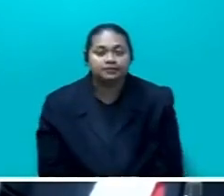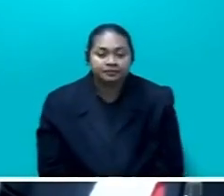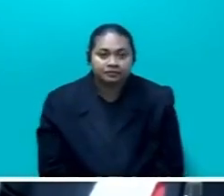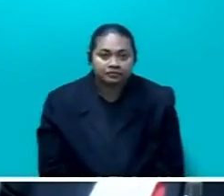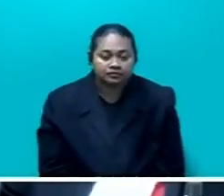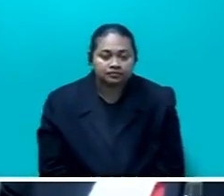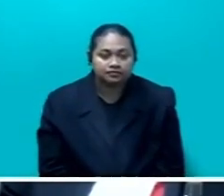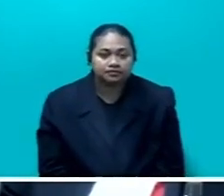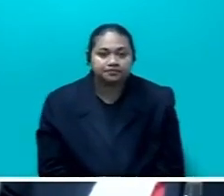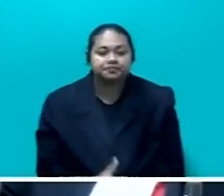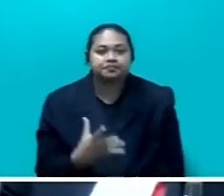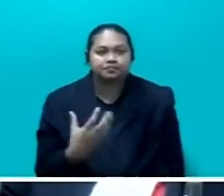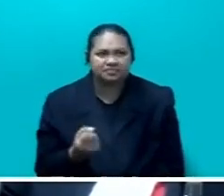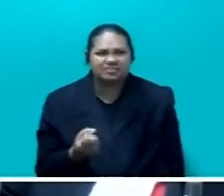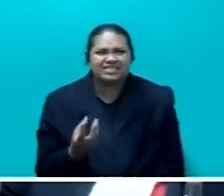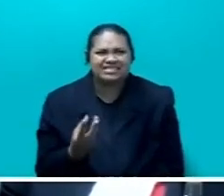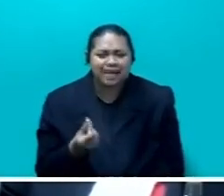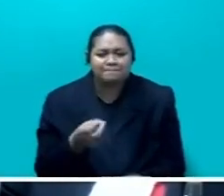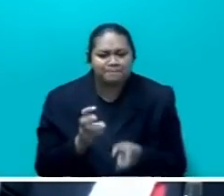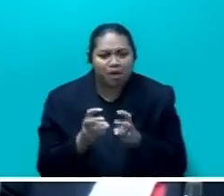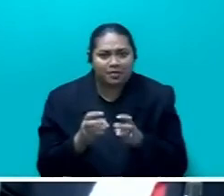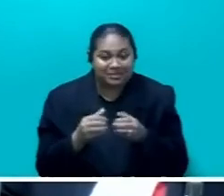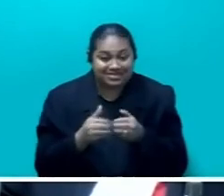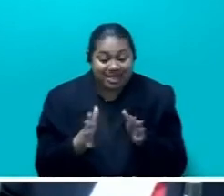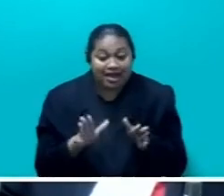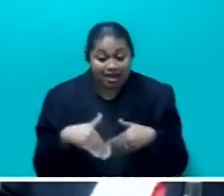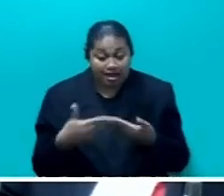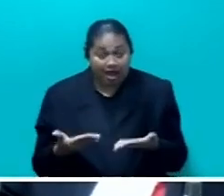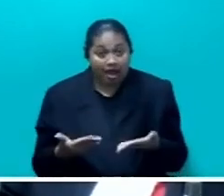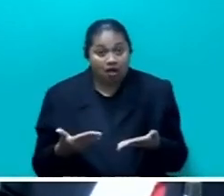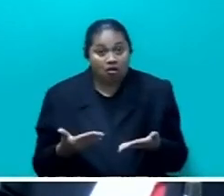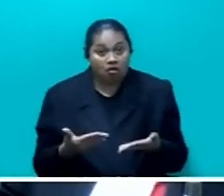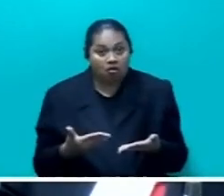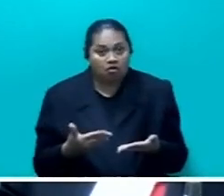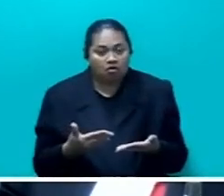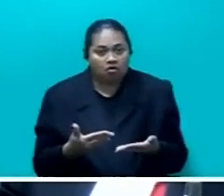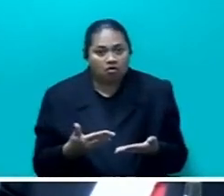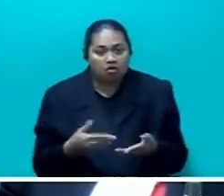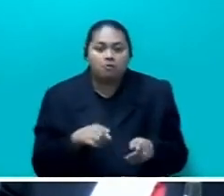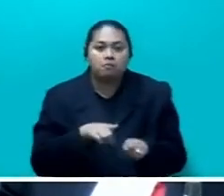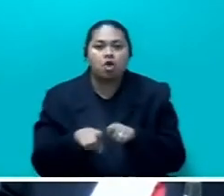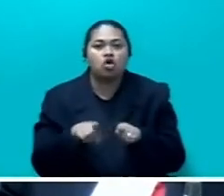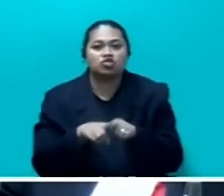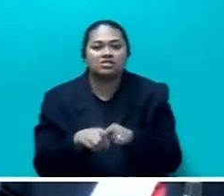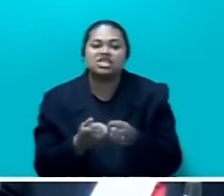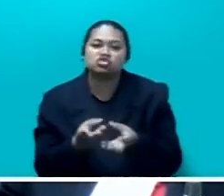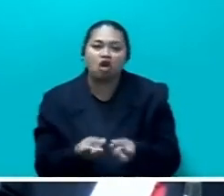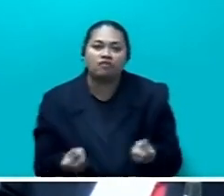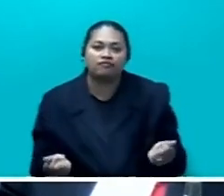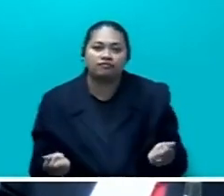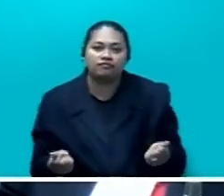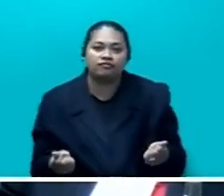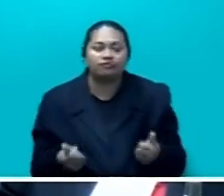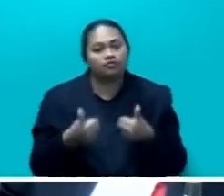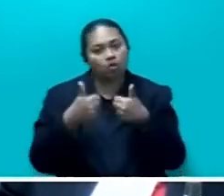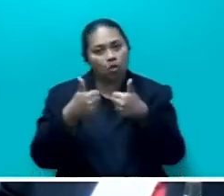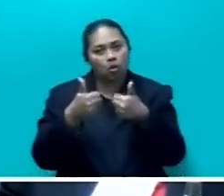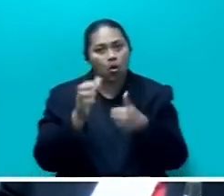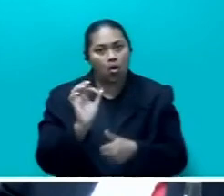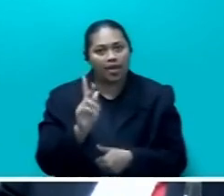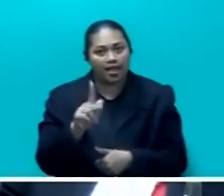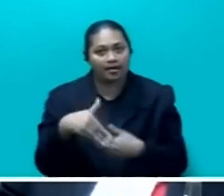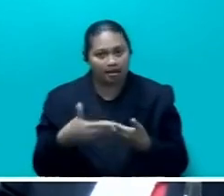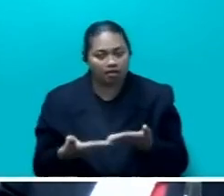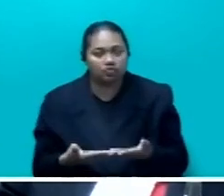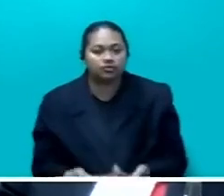that there were some glitches at the beginning, but I'm glad that a lot of that has been, you know, cured since the time this report